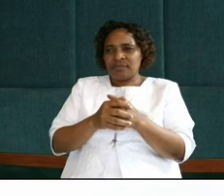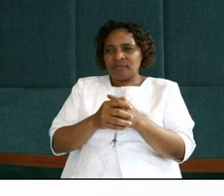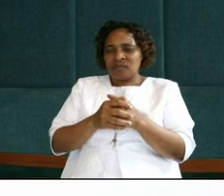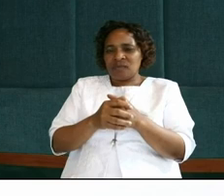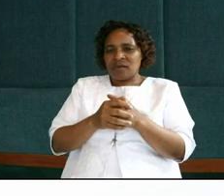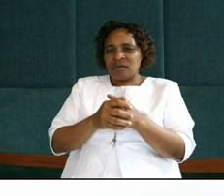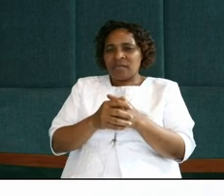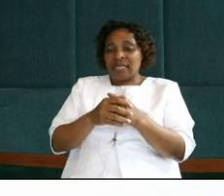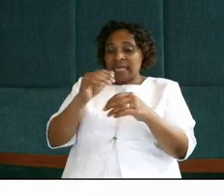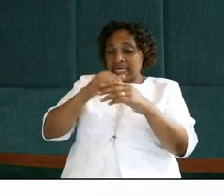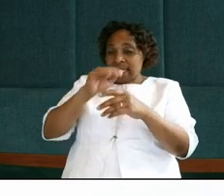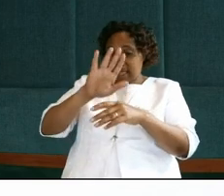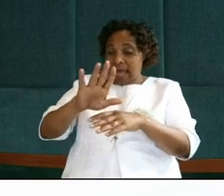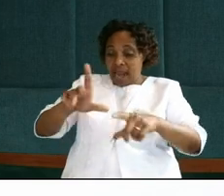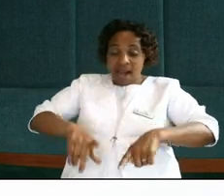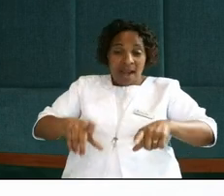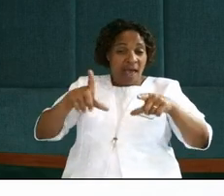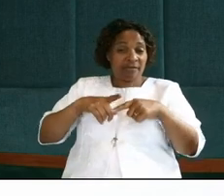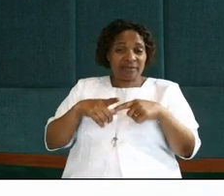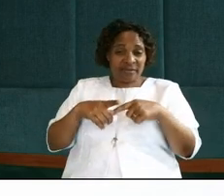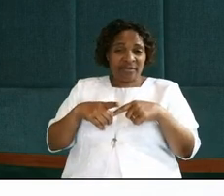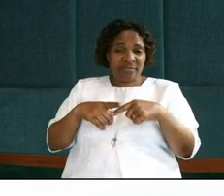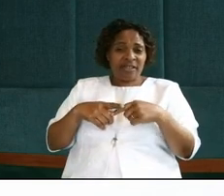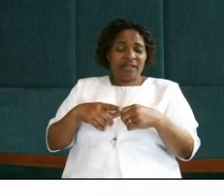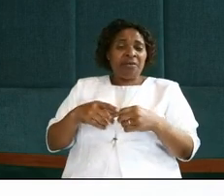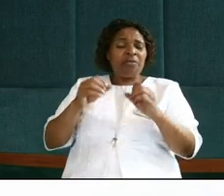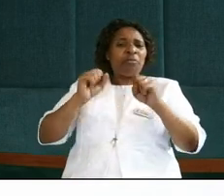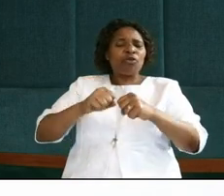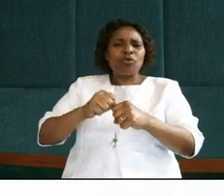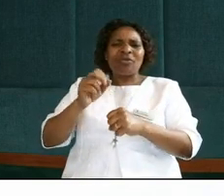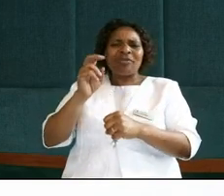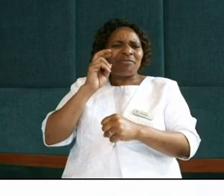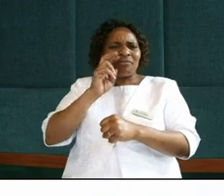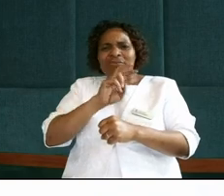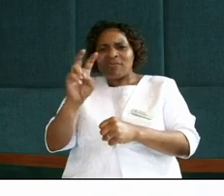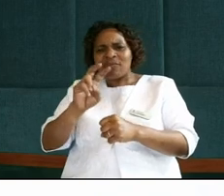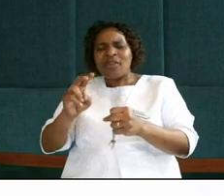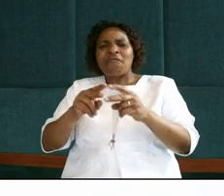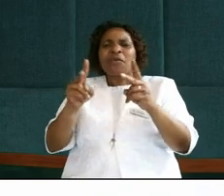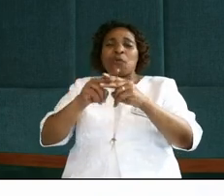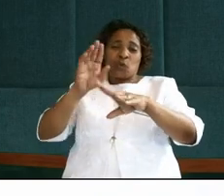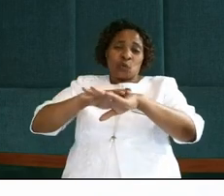and their lives can look really very good. on the outside.